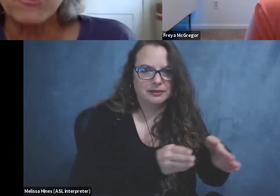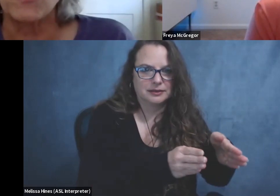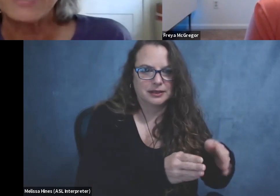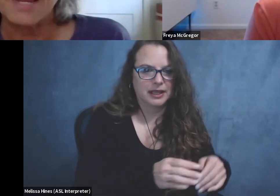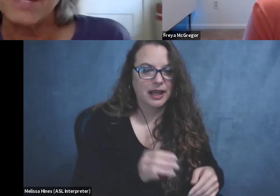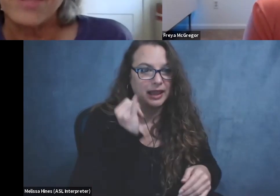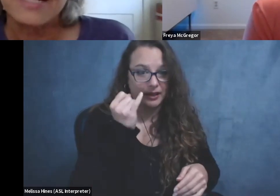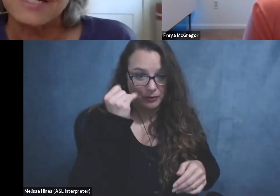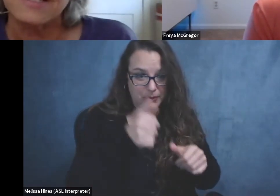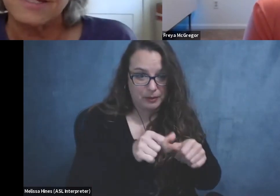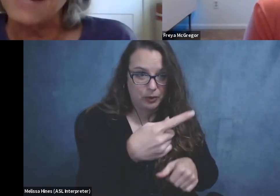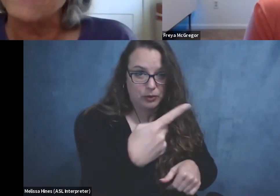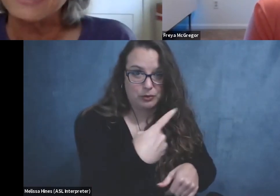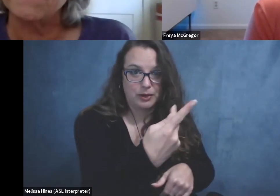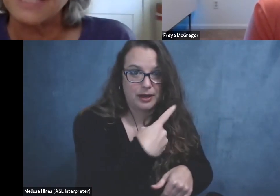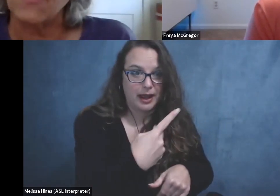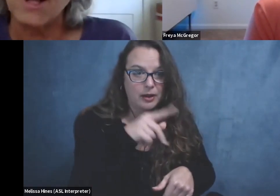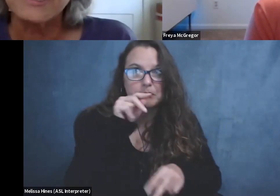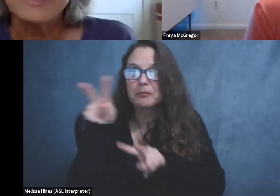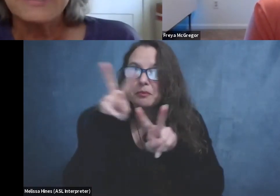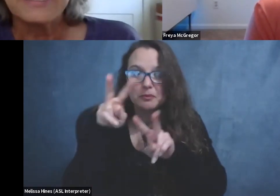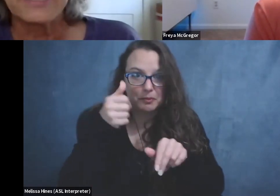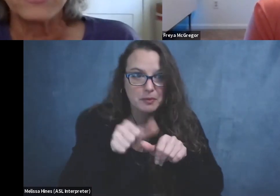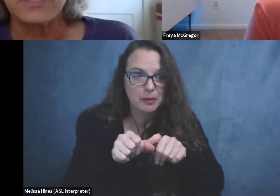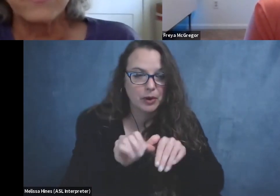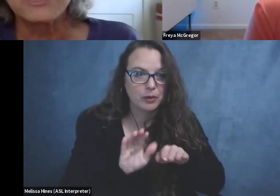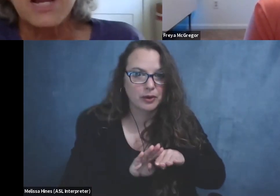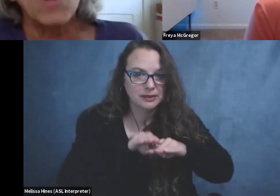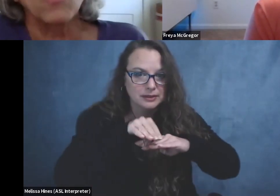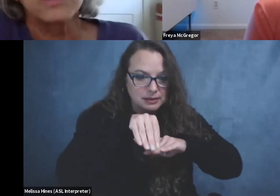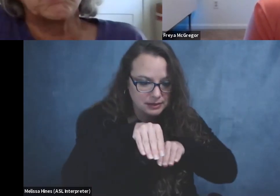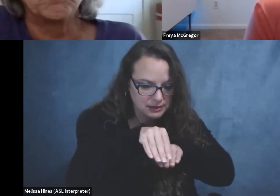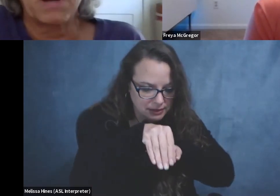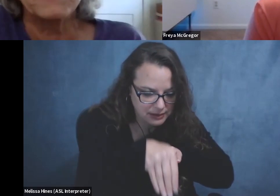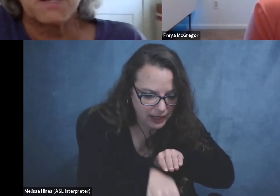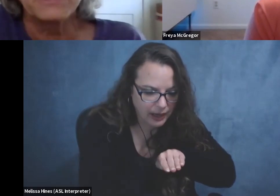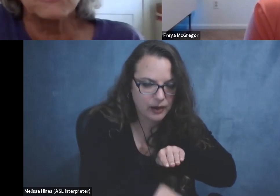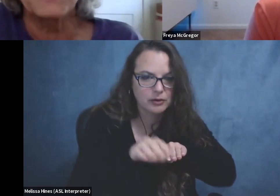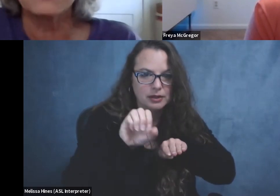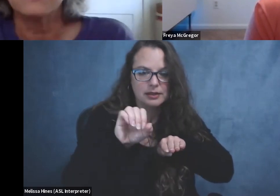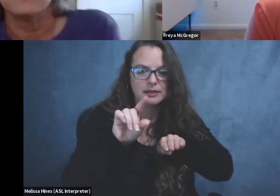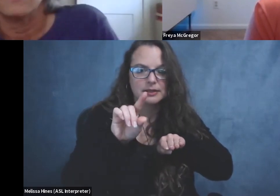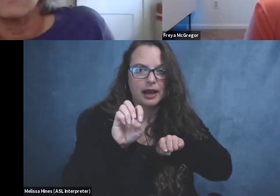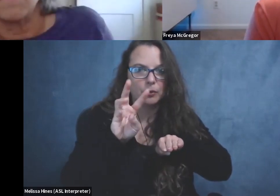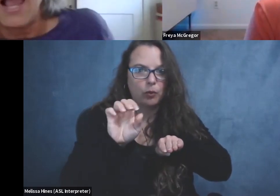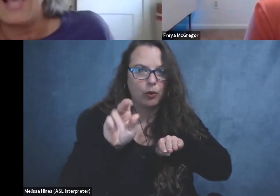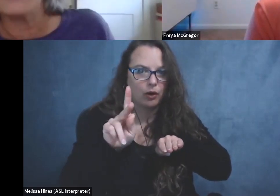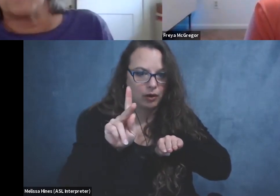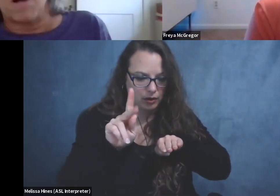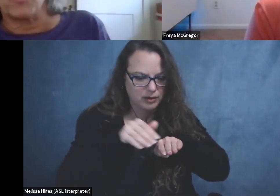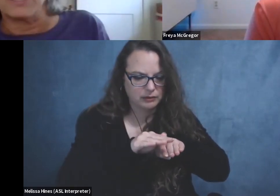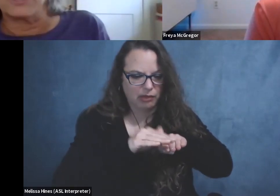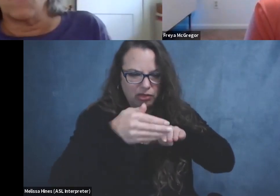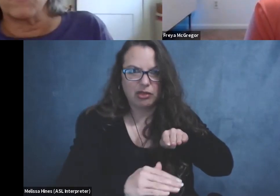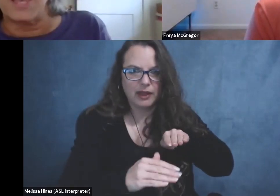were birding together and we came down that kind of a steep sidewalk and the, and the sidewalk was bumped up a little bit, um, I